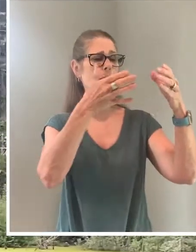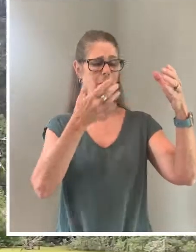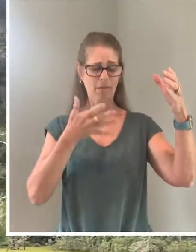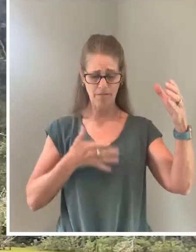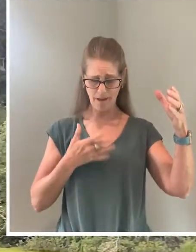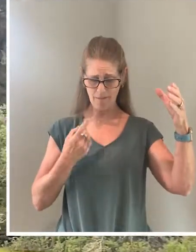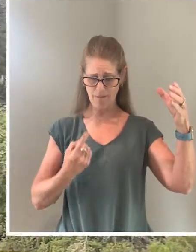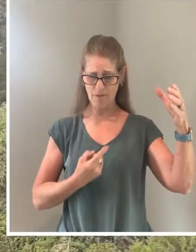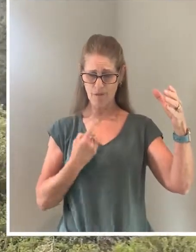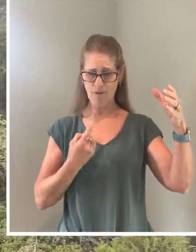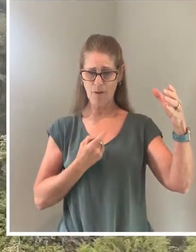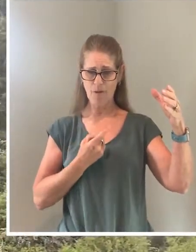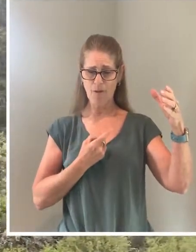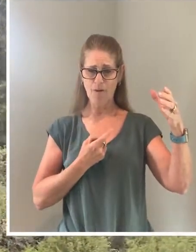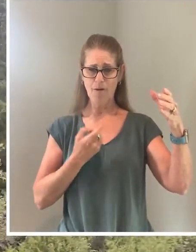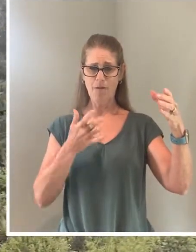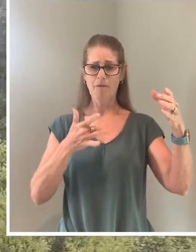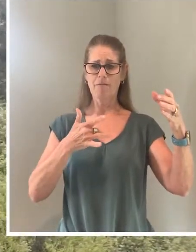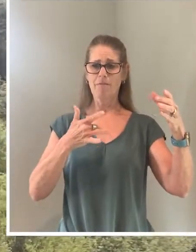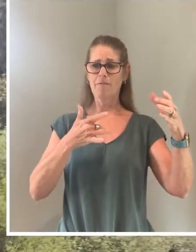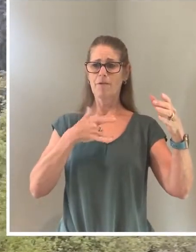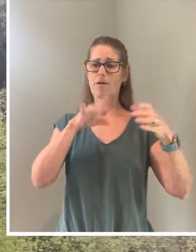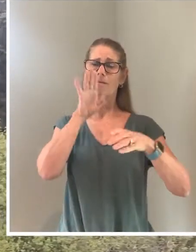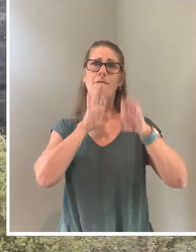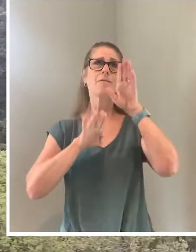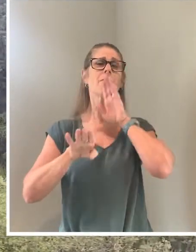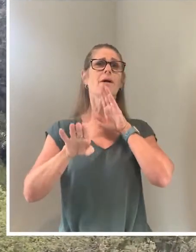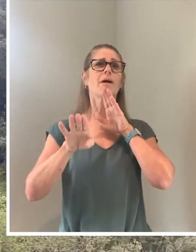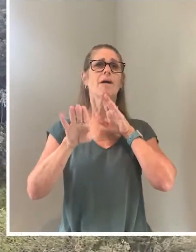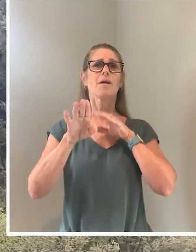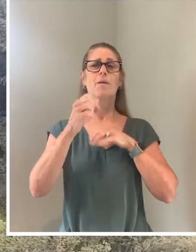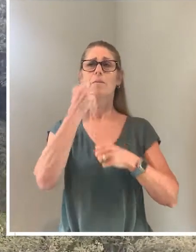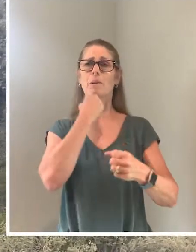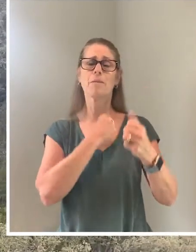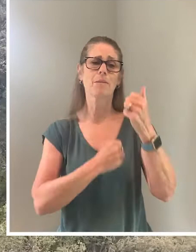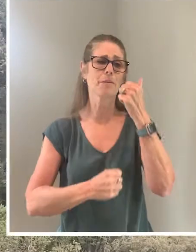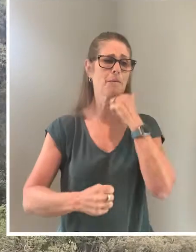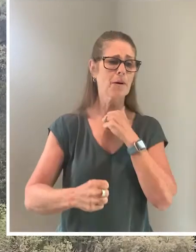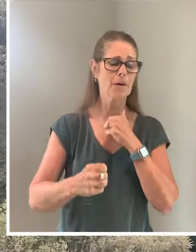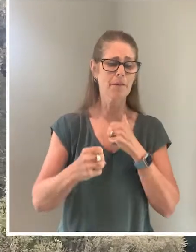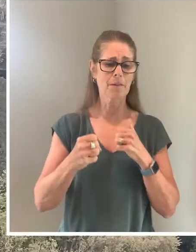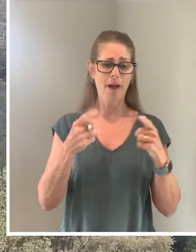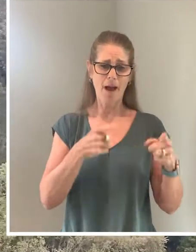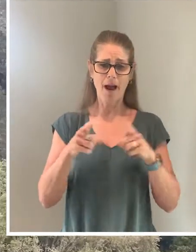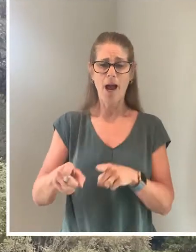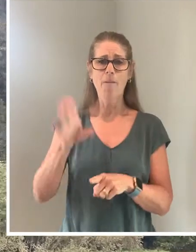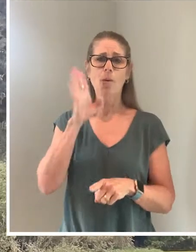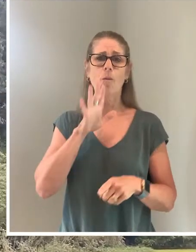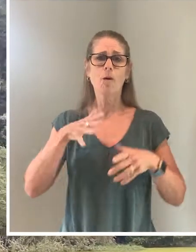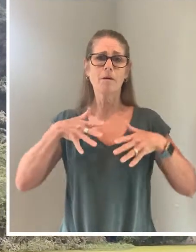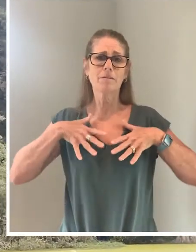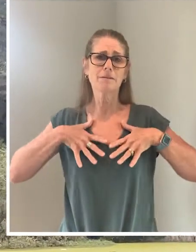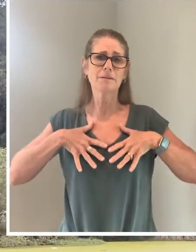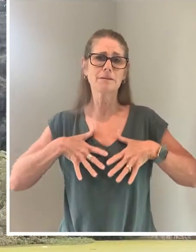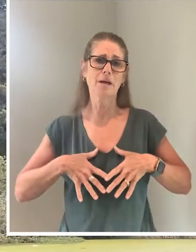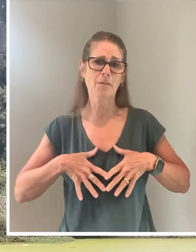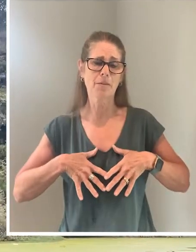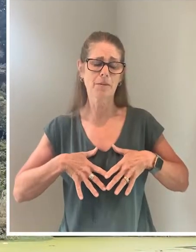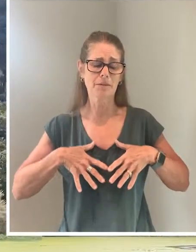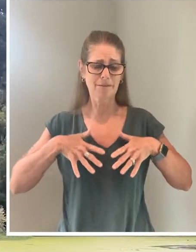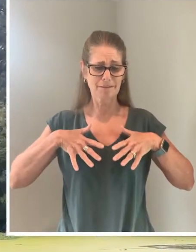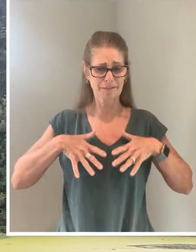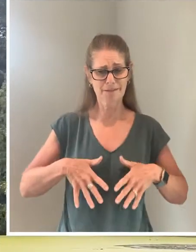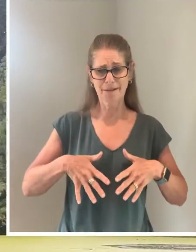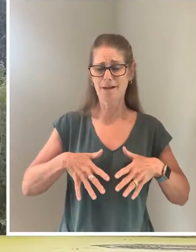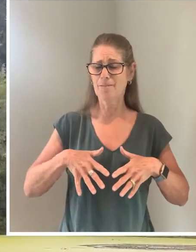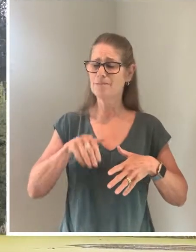You'll come down from the lurch with an unpleasant bump, and the chances are then that you'll be in a slump. And when you're in a slump, you're not in